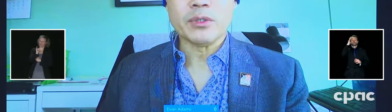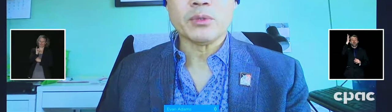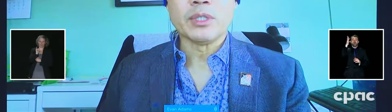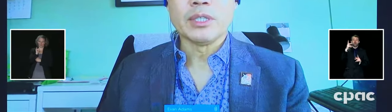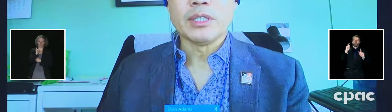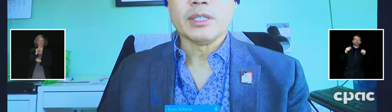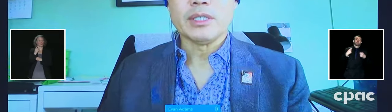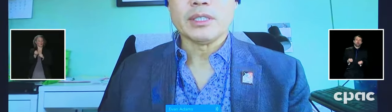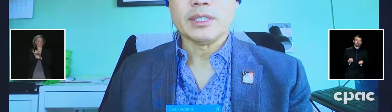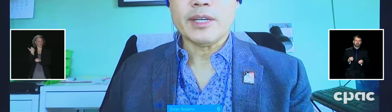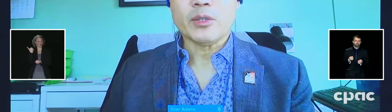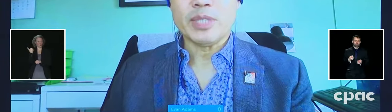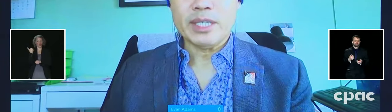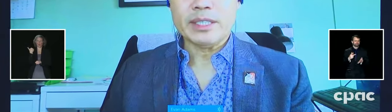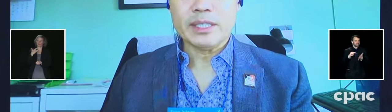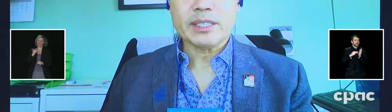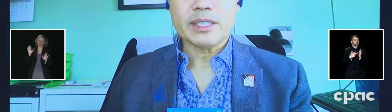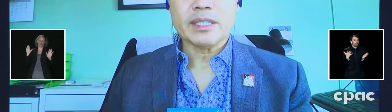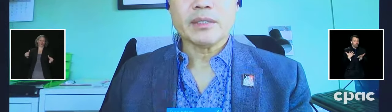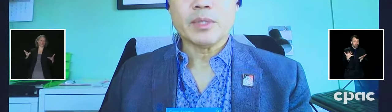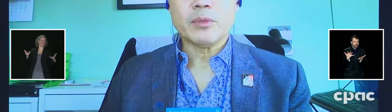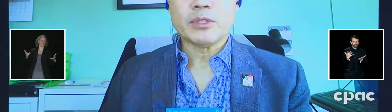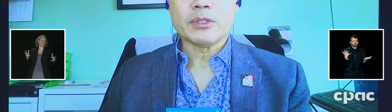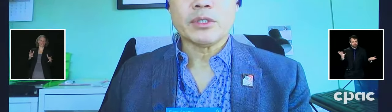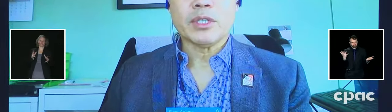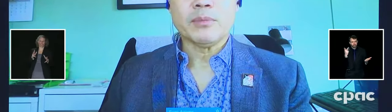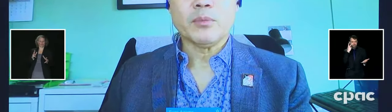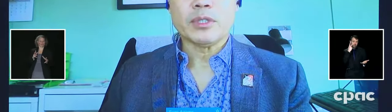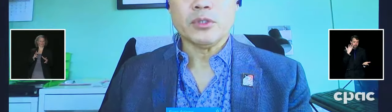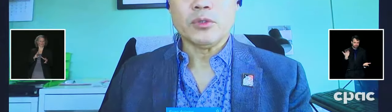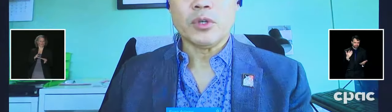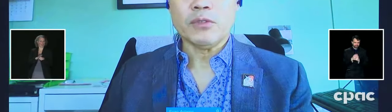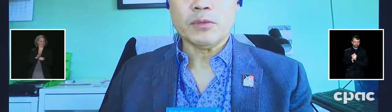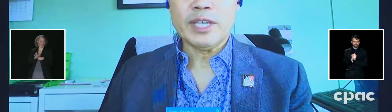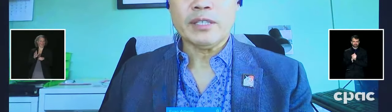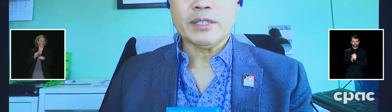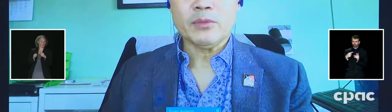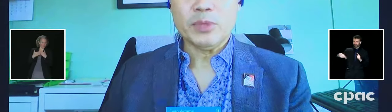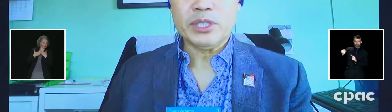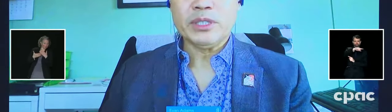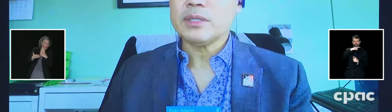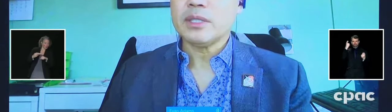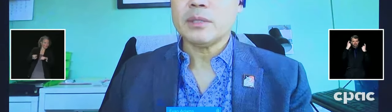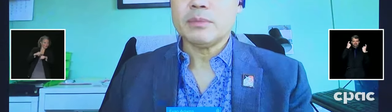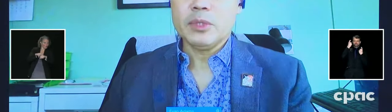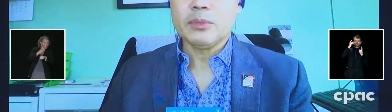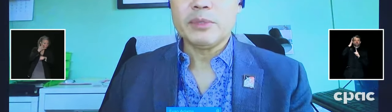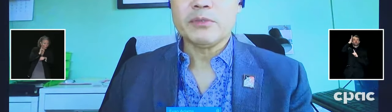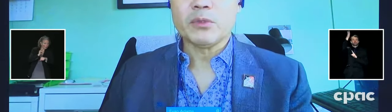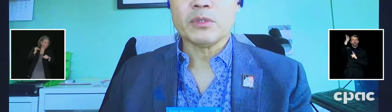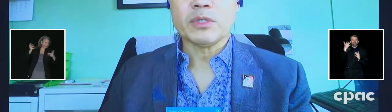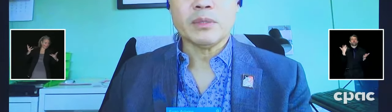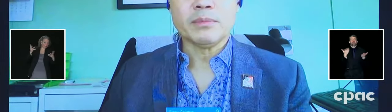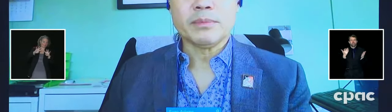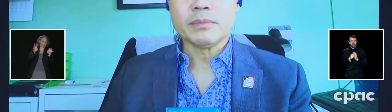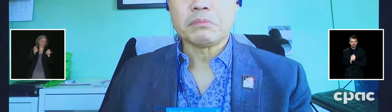is now behind us. And we wonder what the new COVID reality will be, you know, maybe for